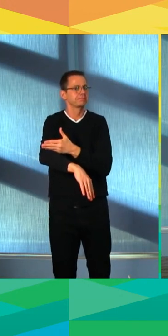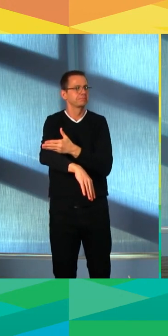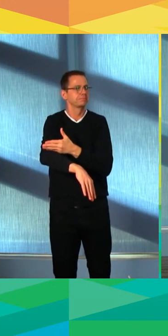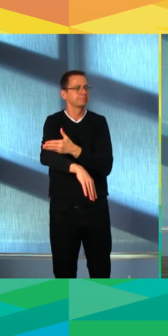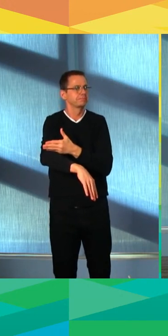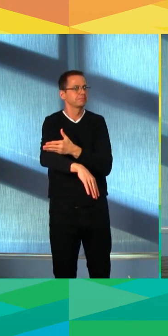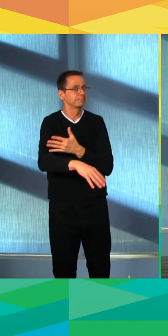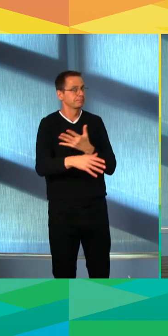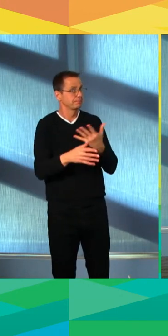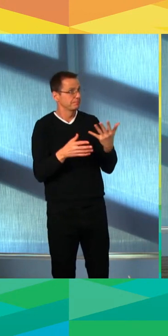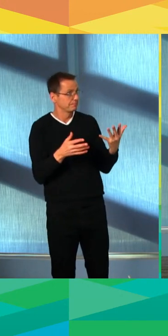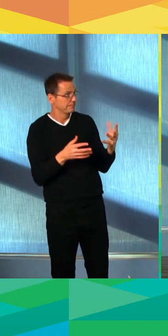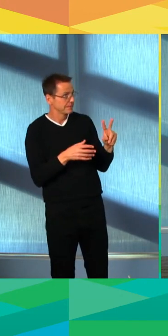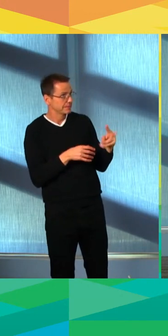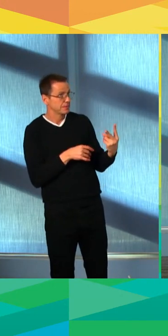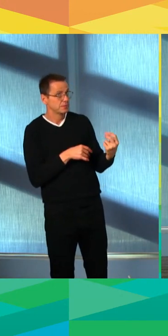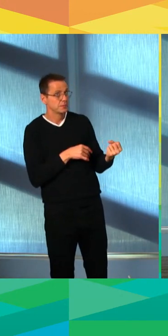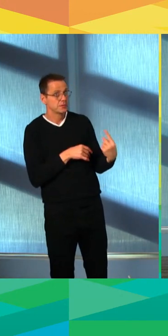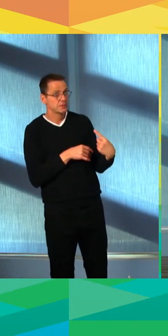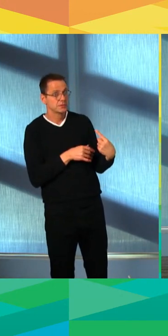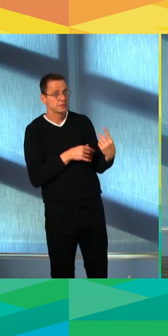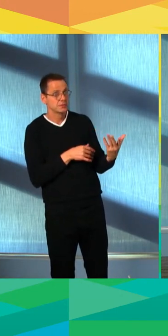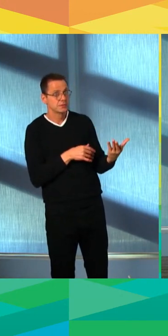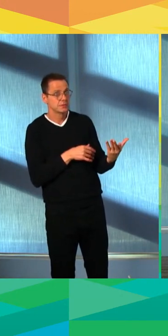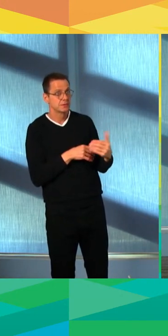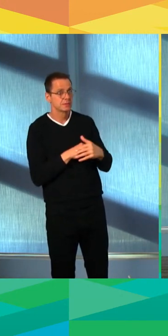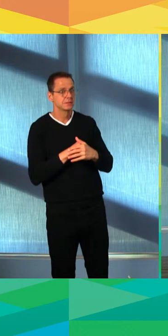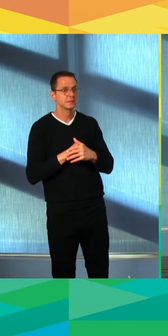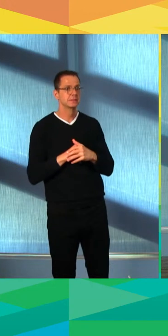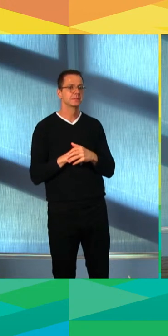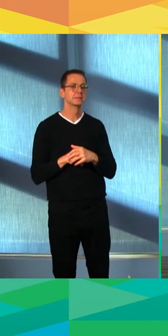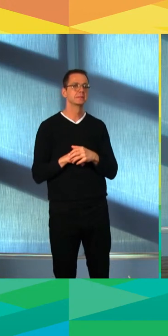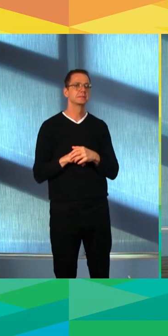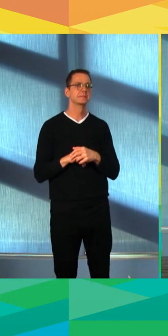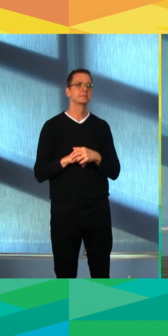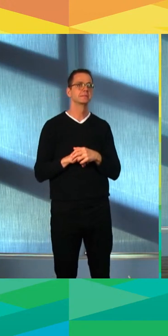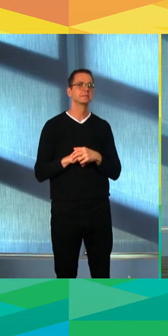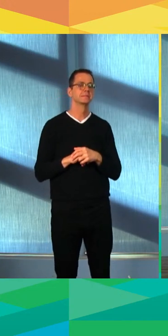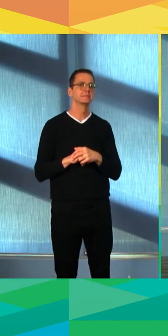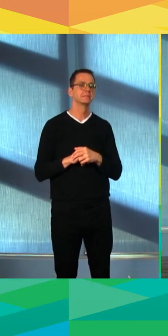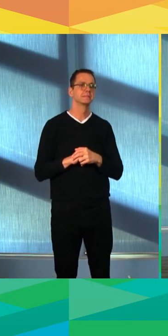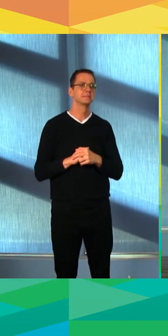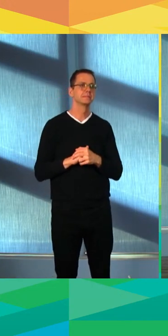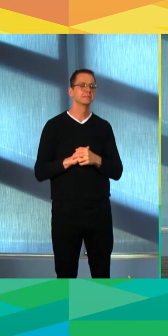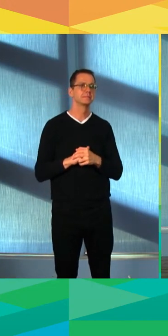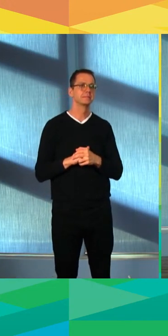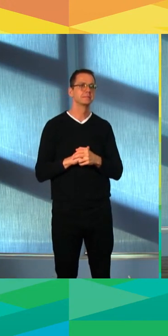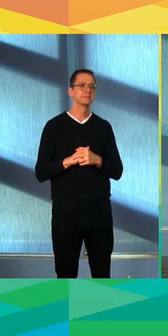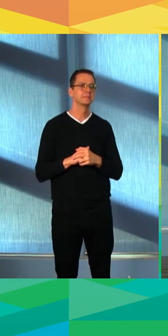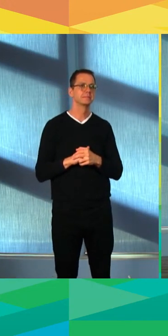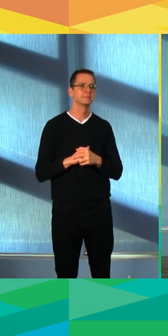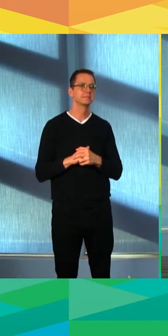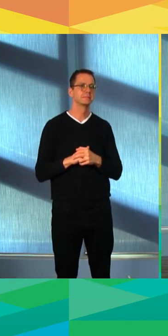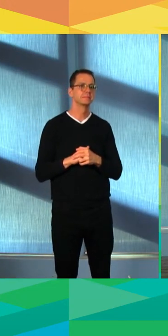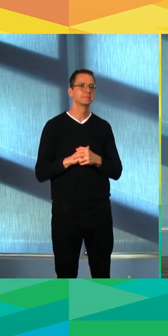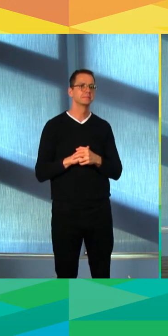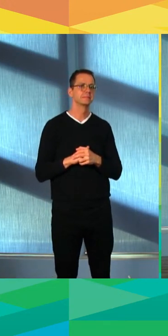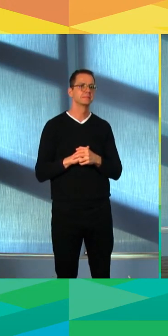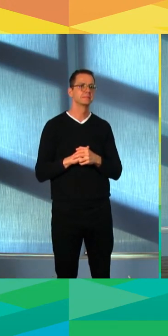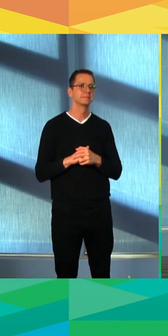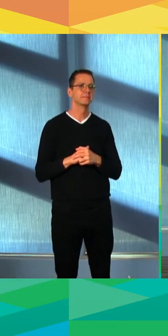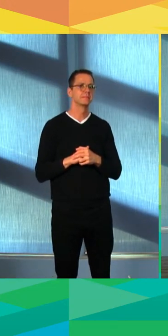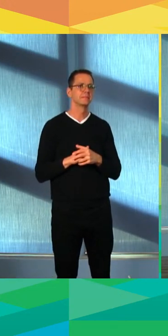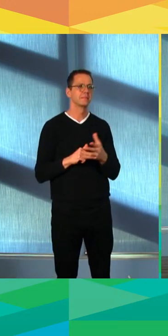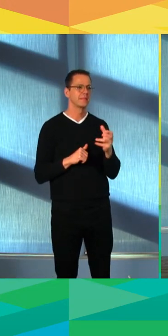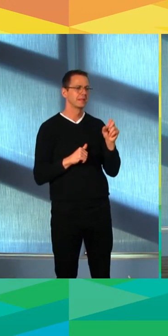In a matter of speaking, I'm wondering, I think this is a question for Andre. I'm wondering if you can